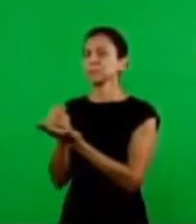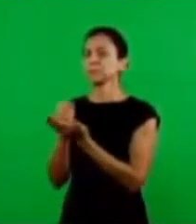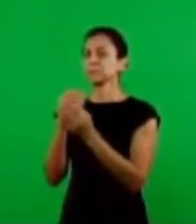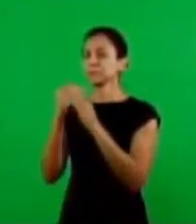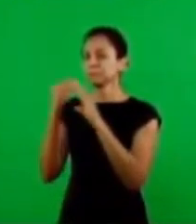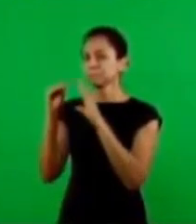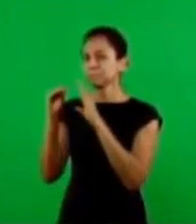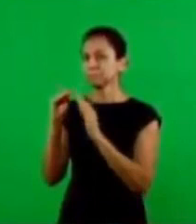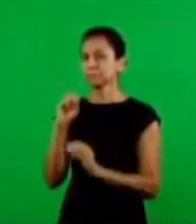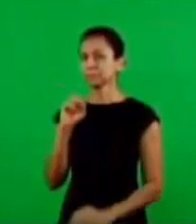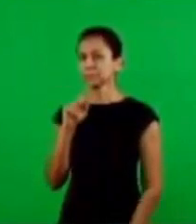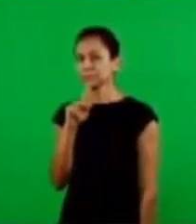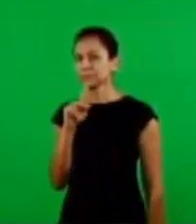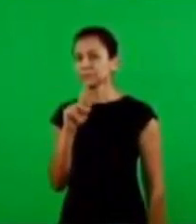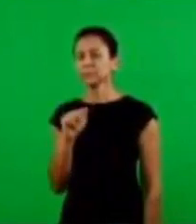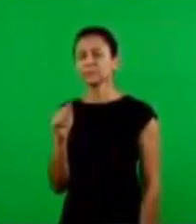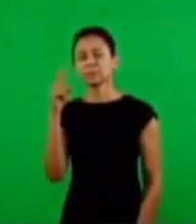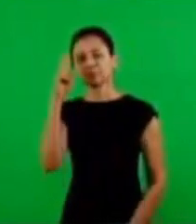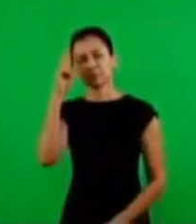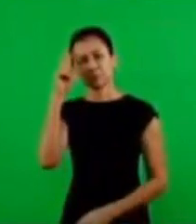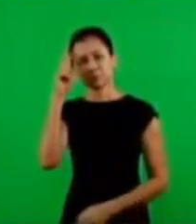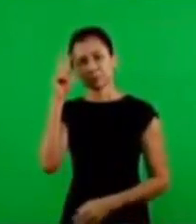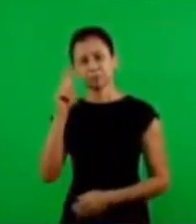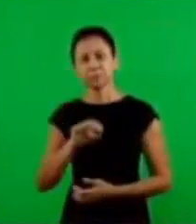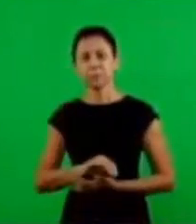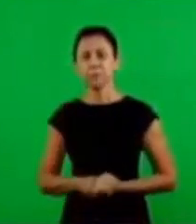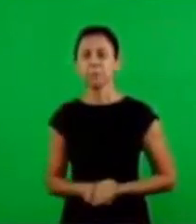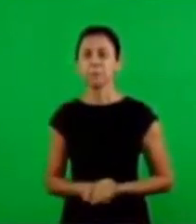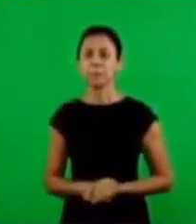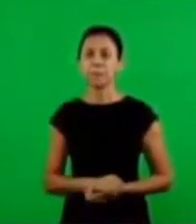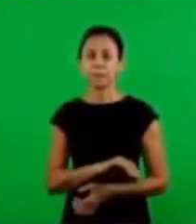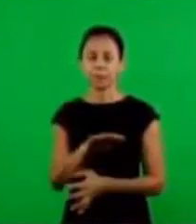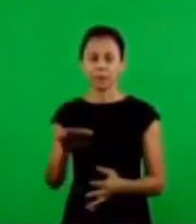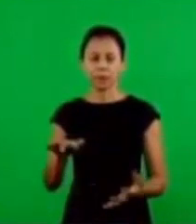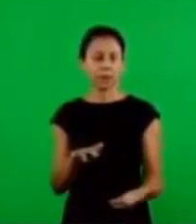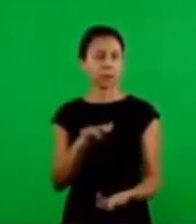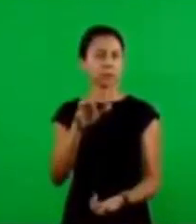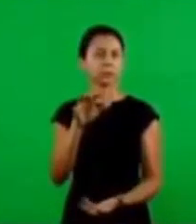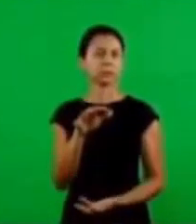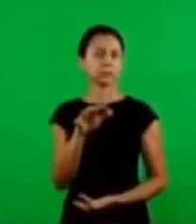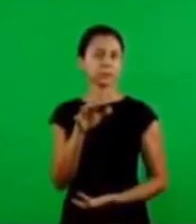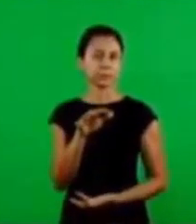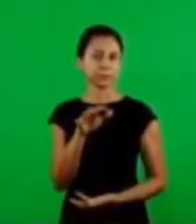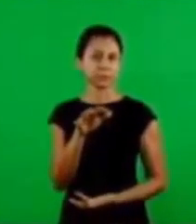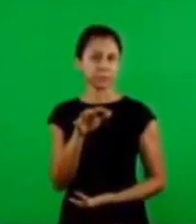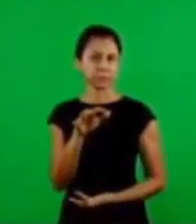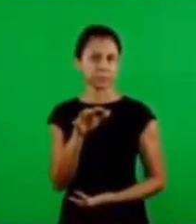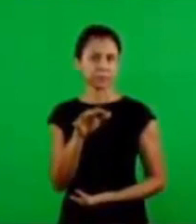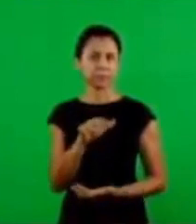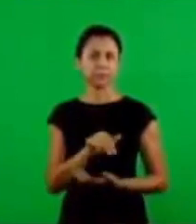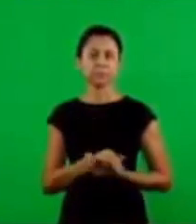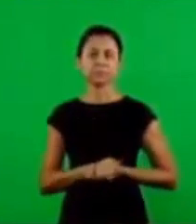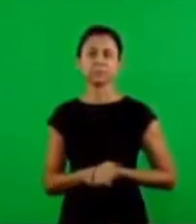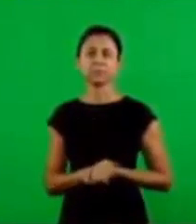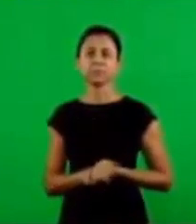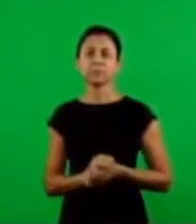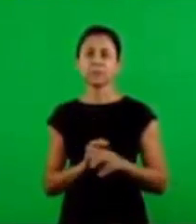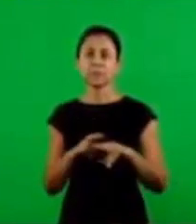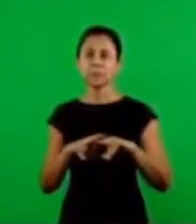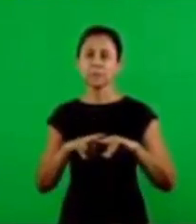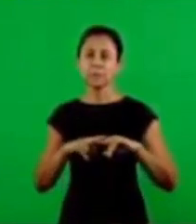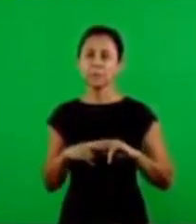we're not able to do this at this moment remember the satellite is this vehicle